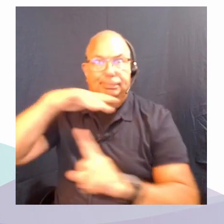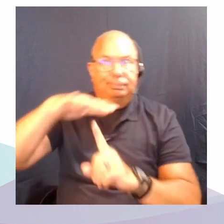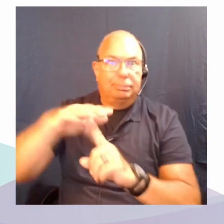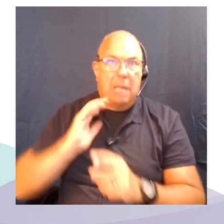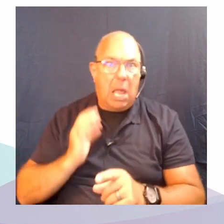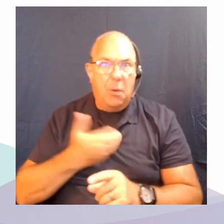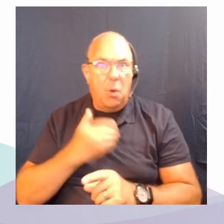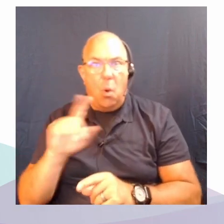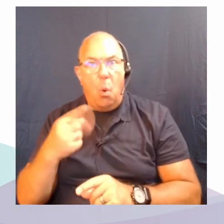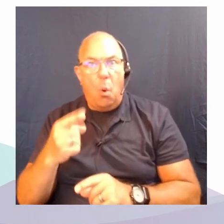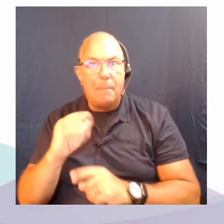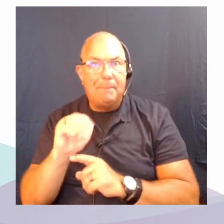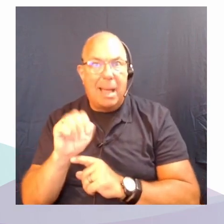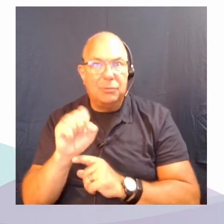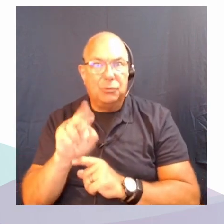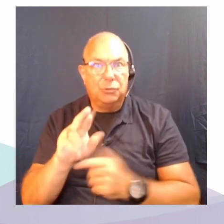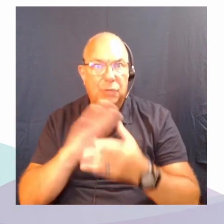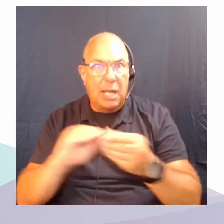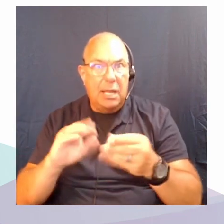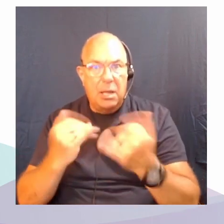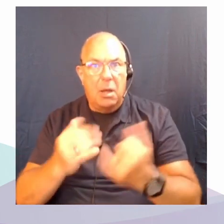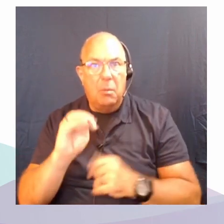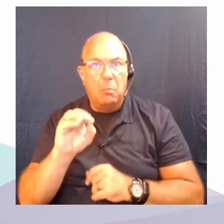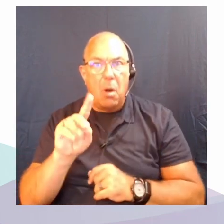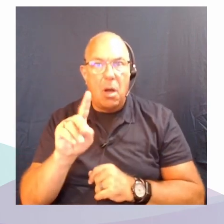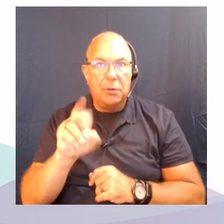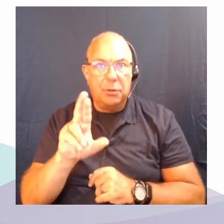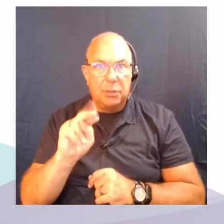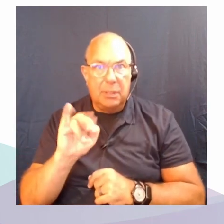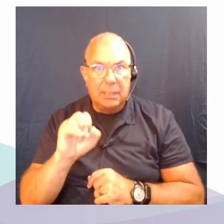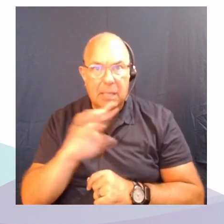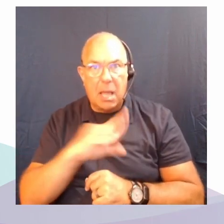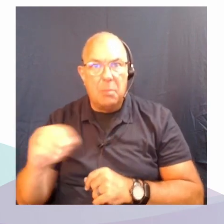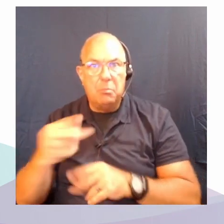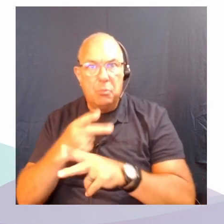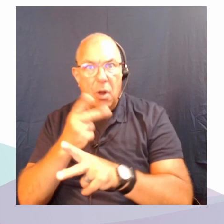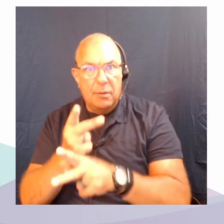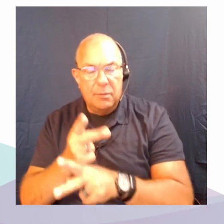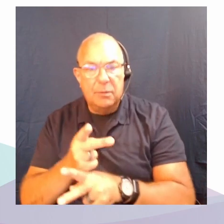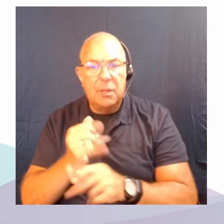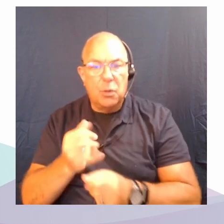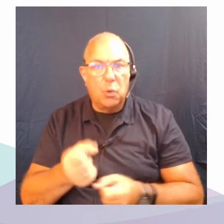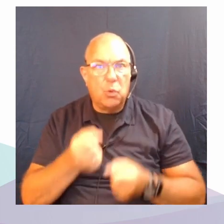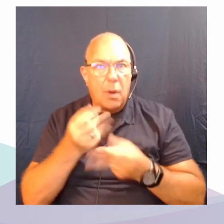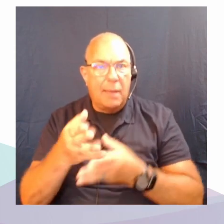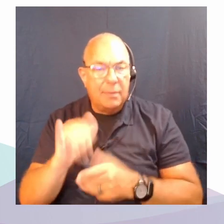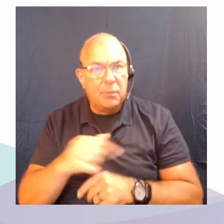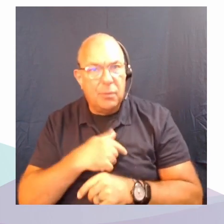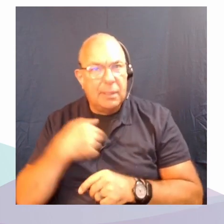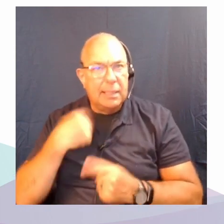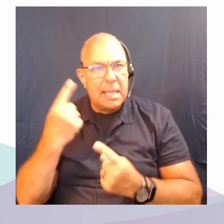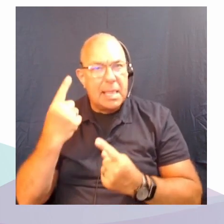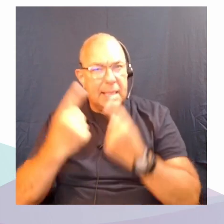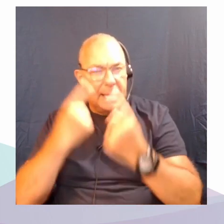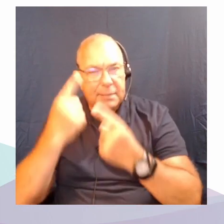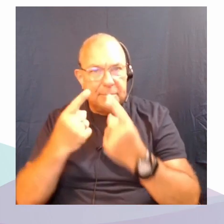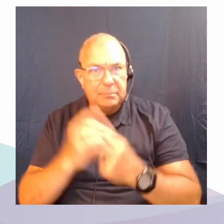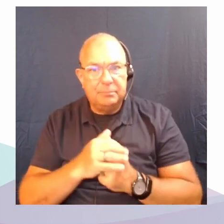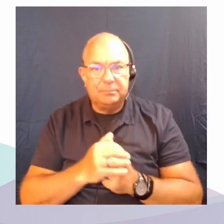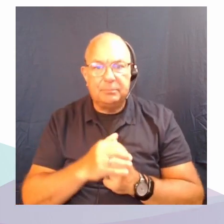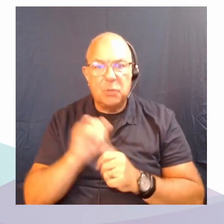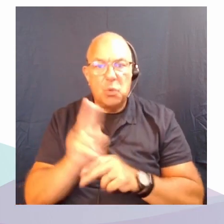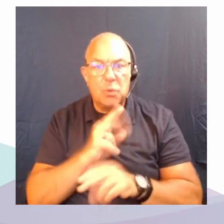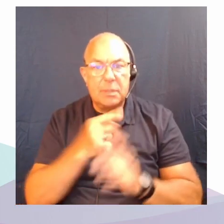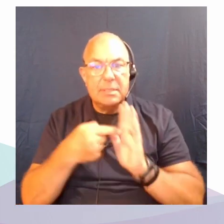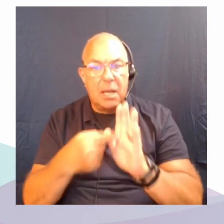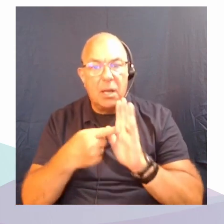modernism and productivity that creates this. And so if we think about, you I won't use the example of the war in Ukraine, it's more